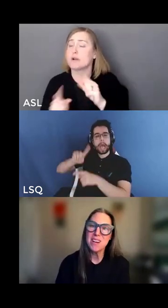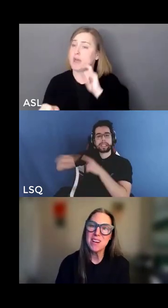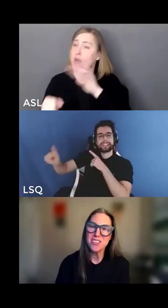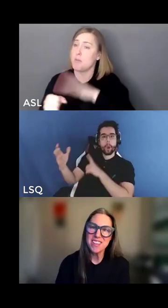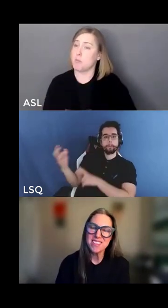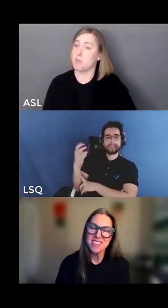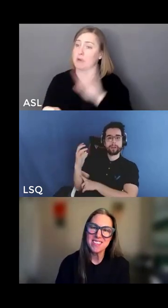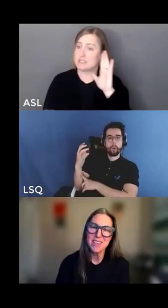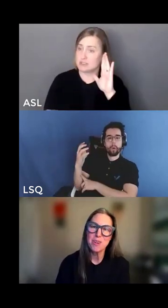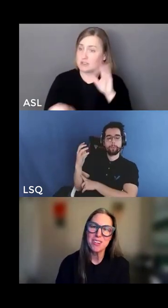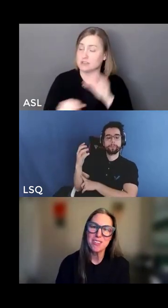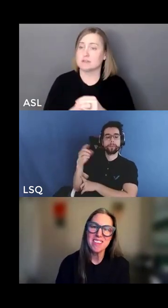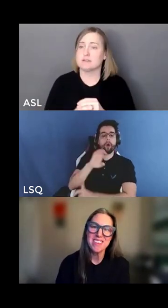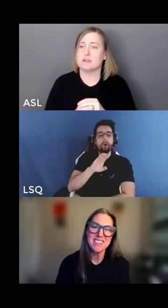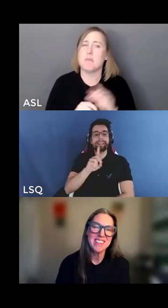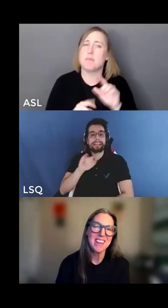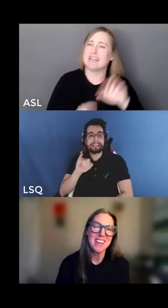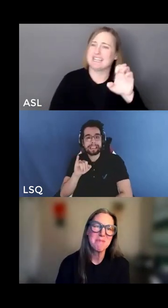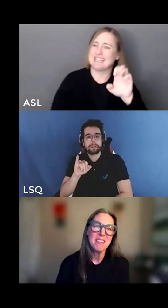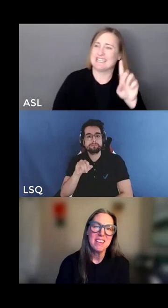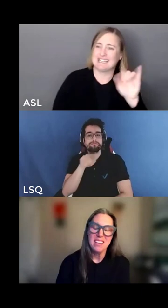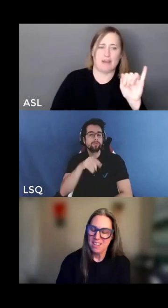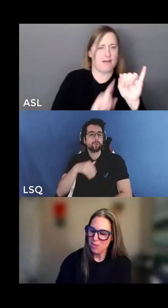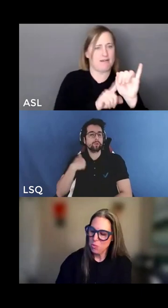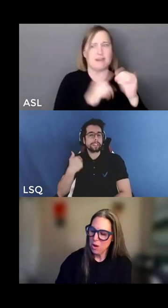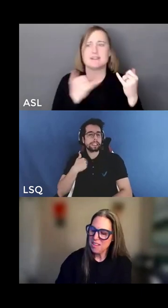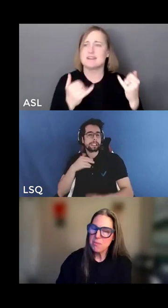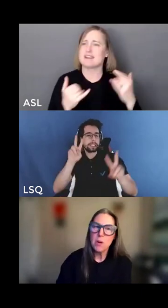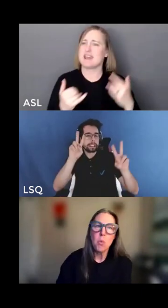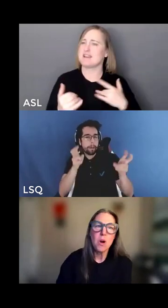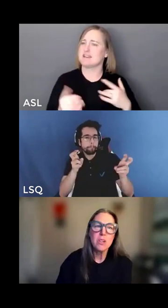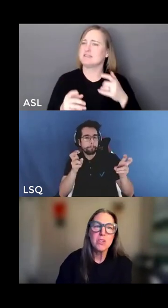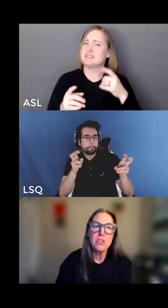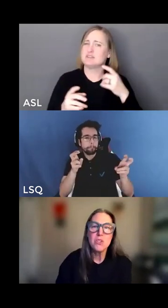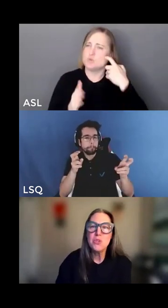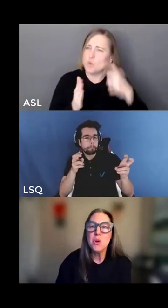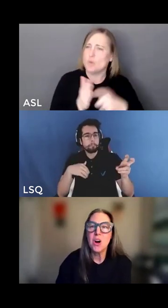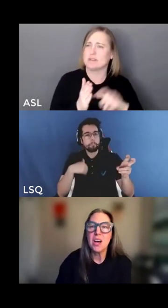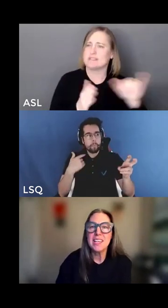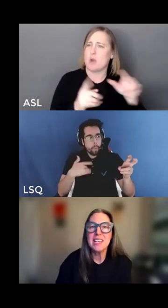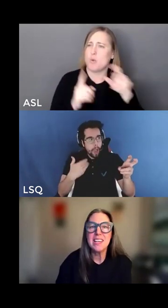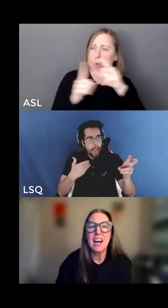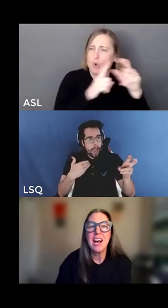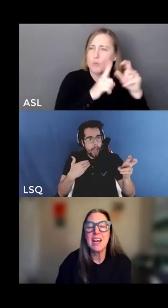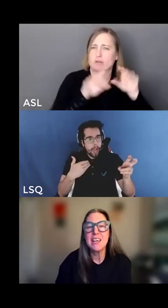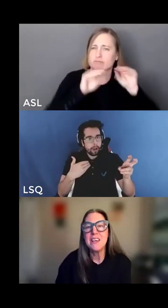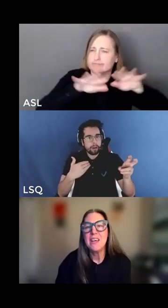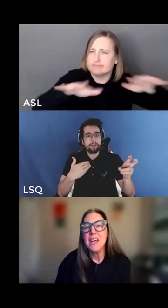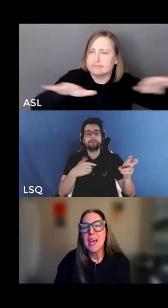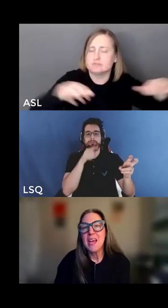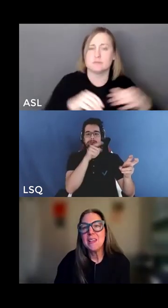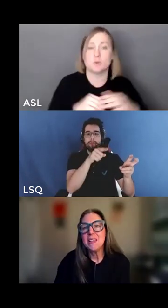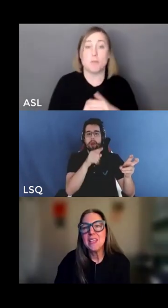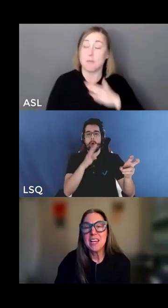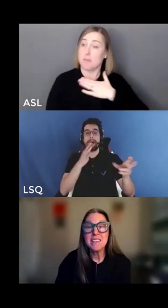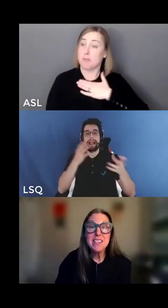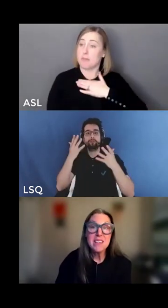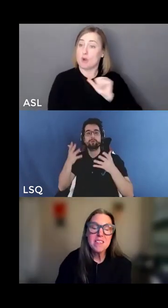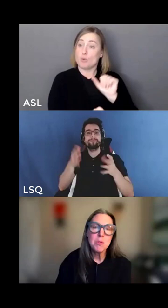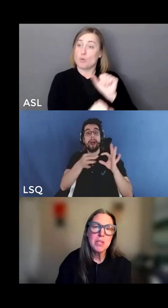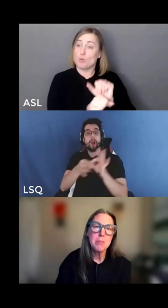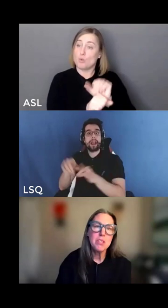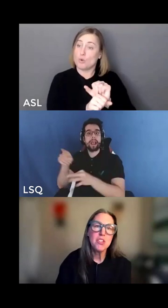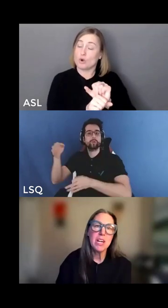concerns around justice that we're addressing today so what is my work to do on edi and the